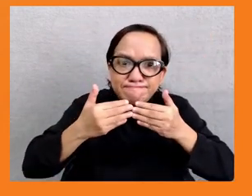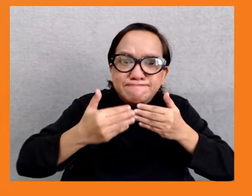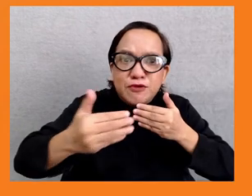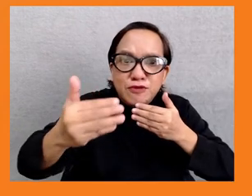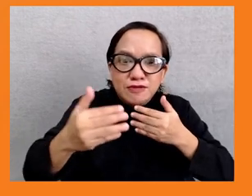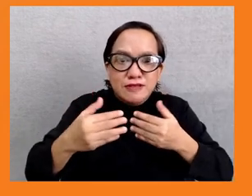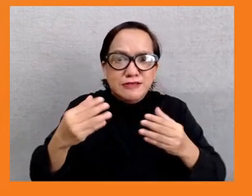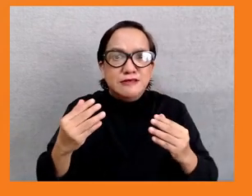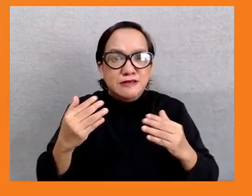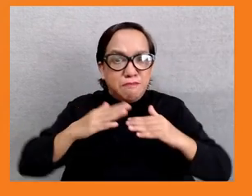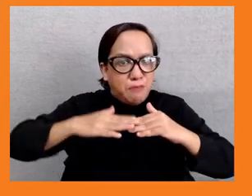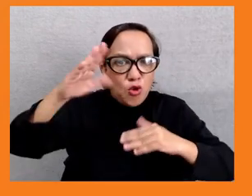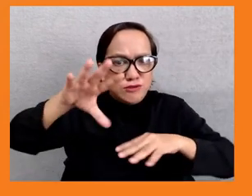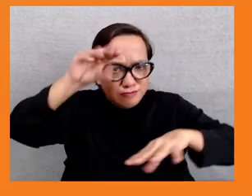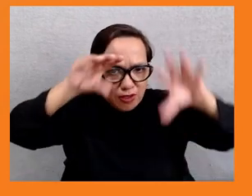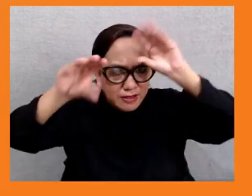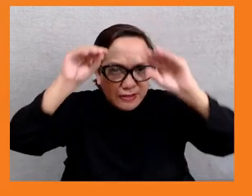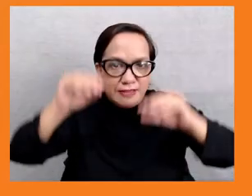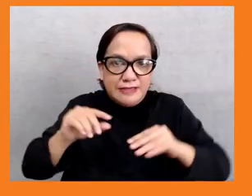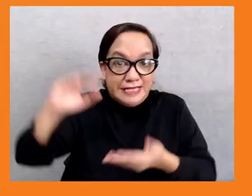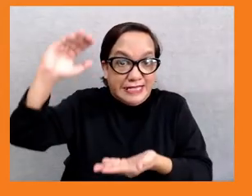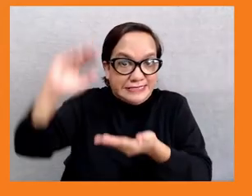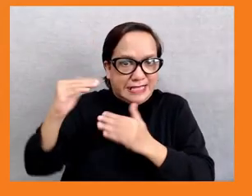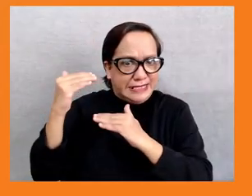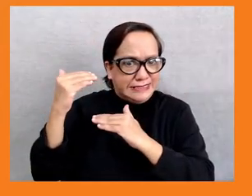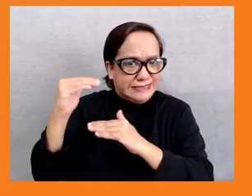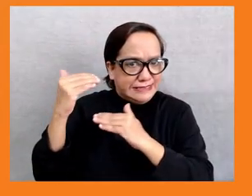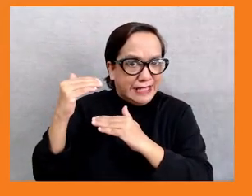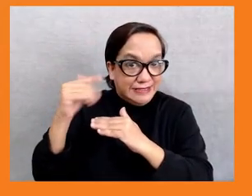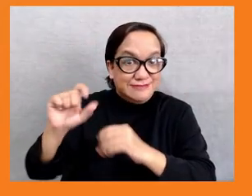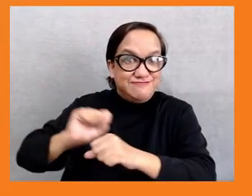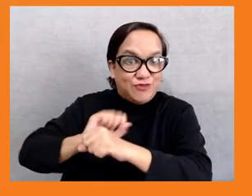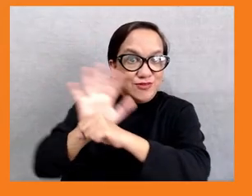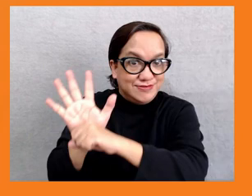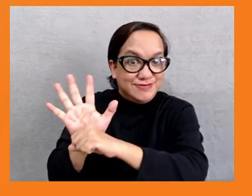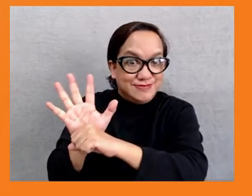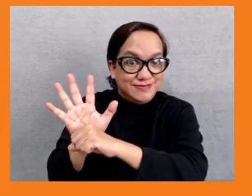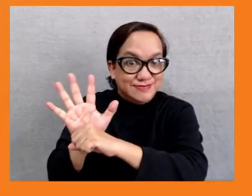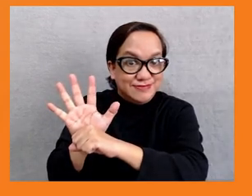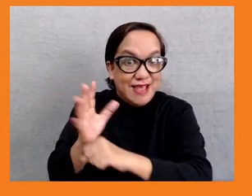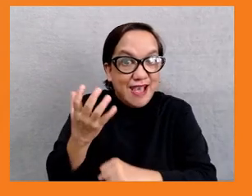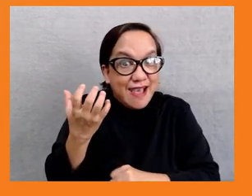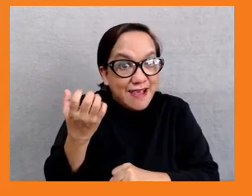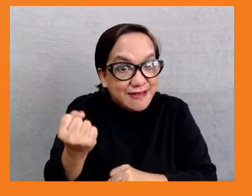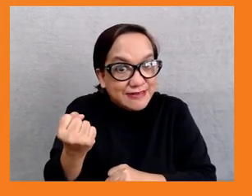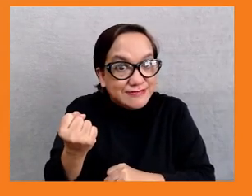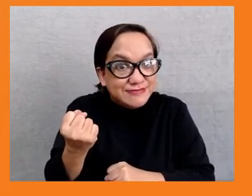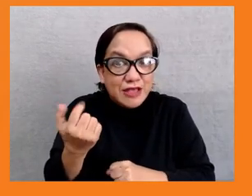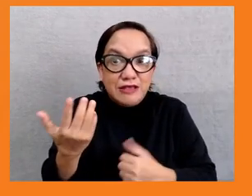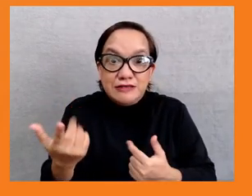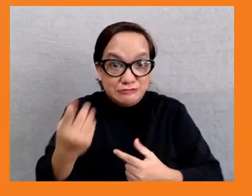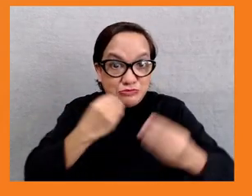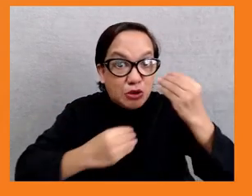to schools during the pandemic. There are also others, such as food security that we thought had long been